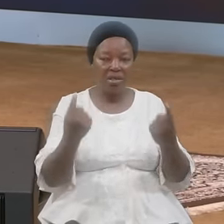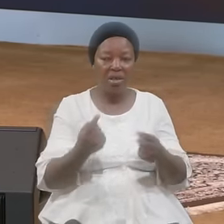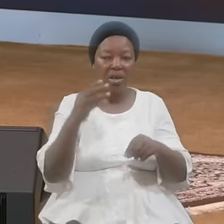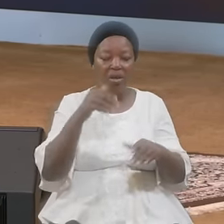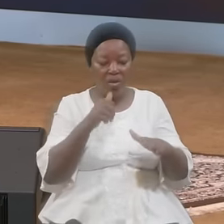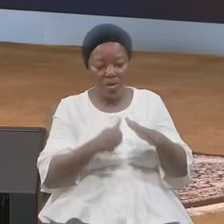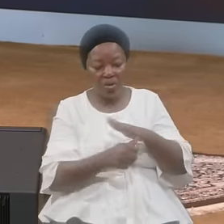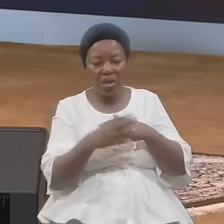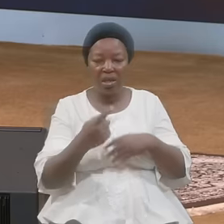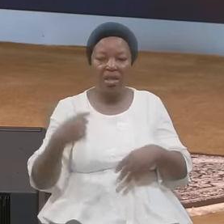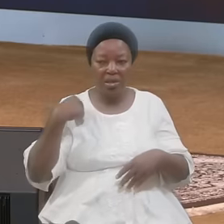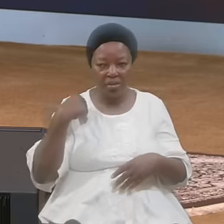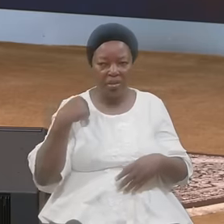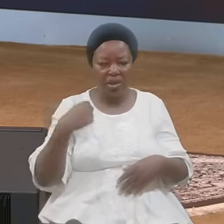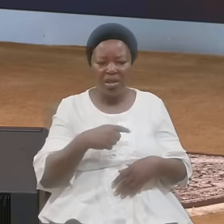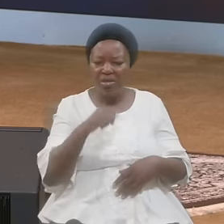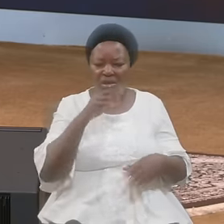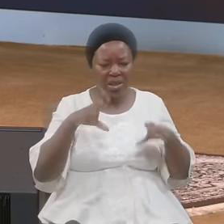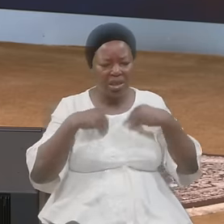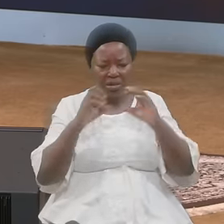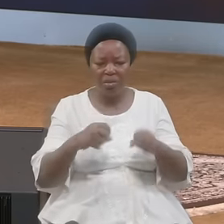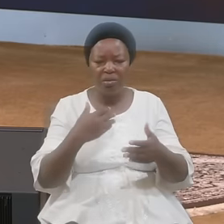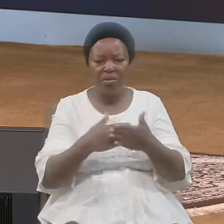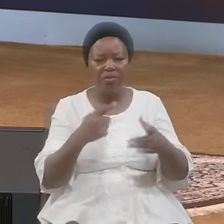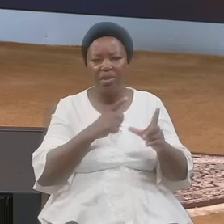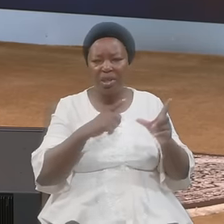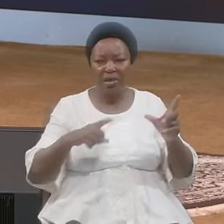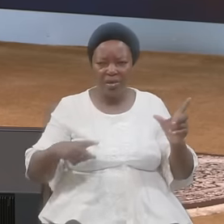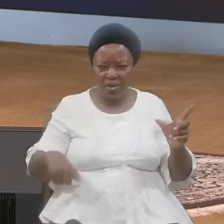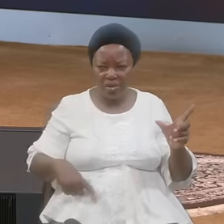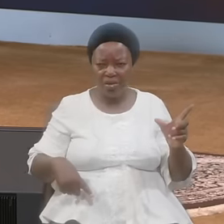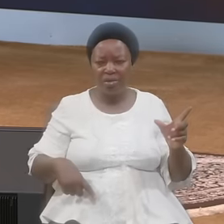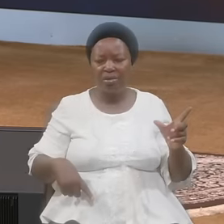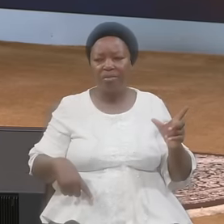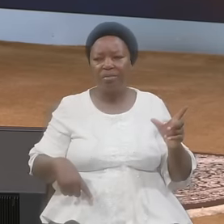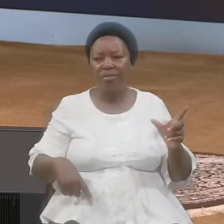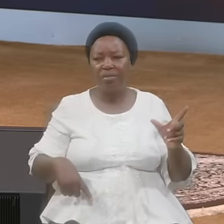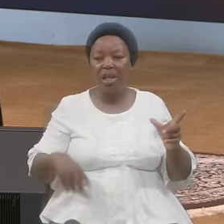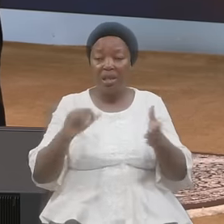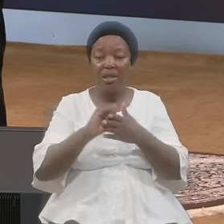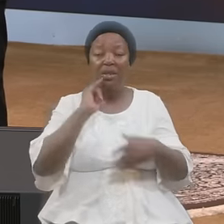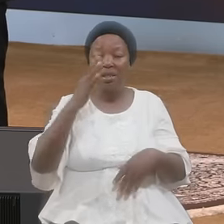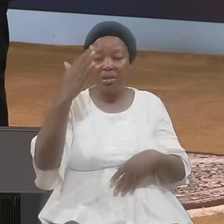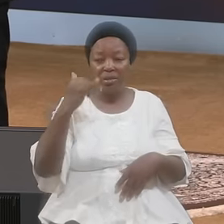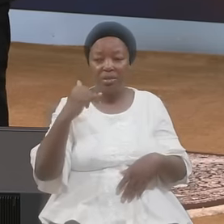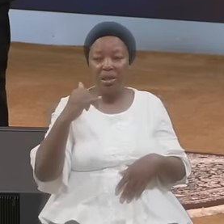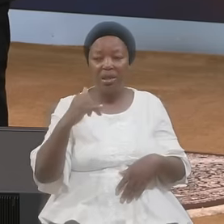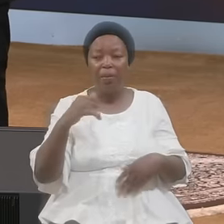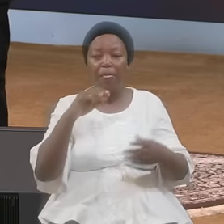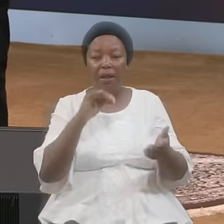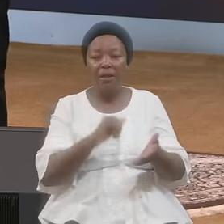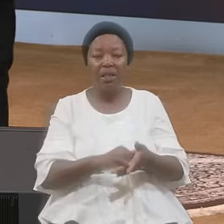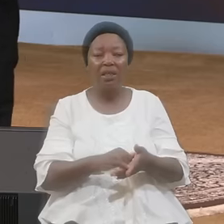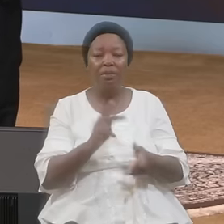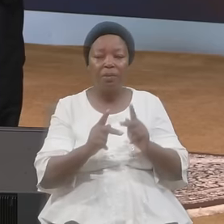Garment They Are Not Acceptable In The Sight Of The Lord That's Why 36 People